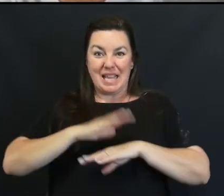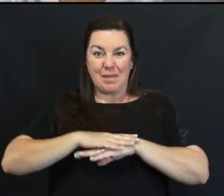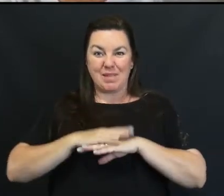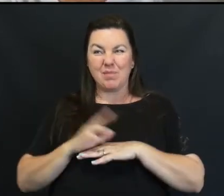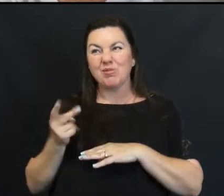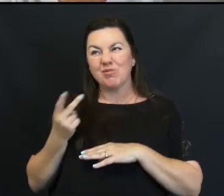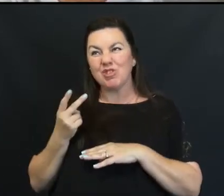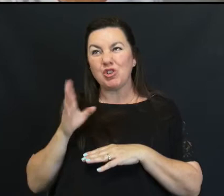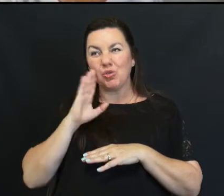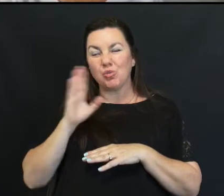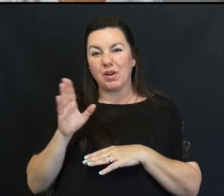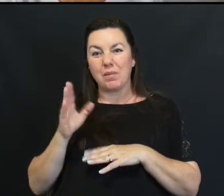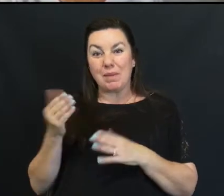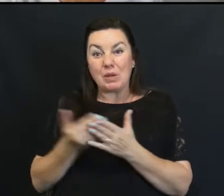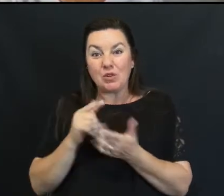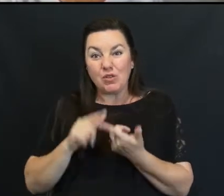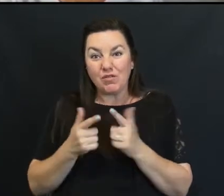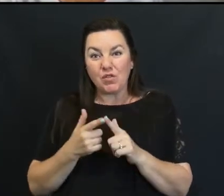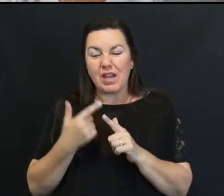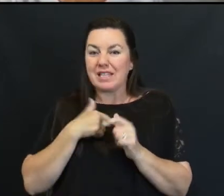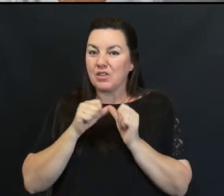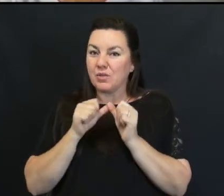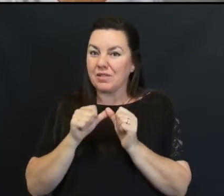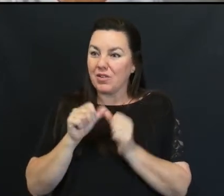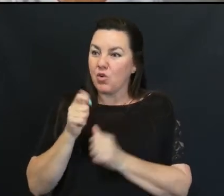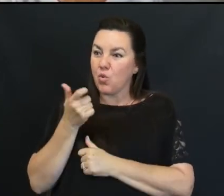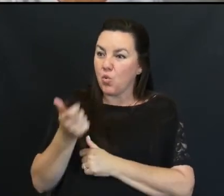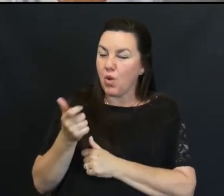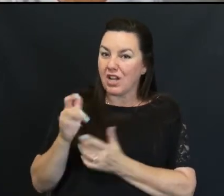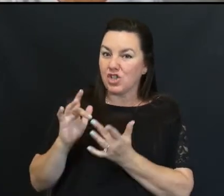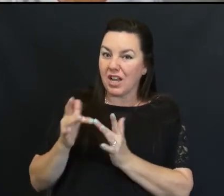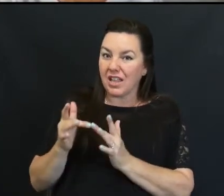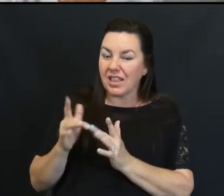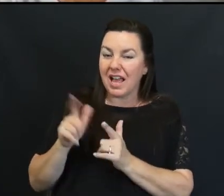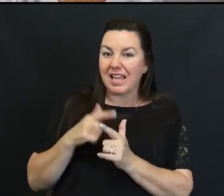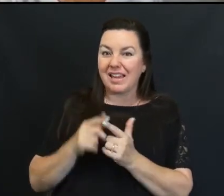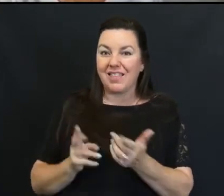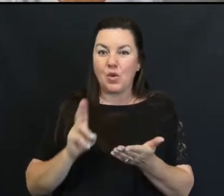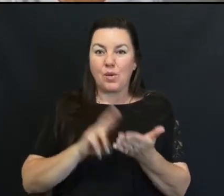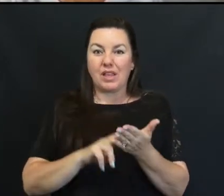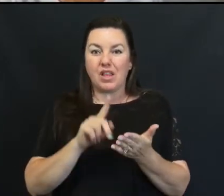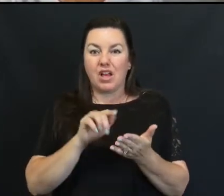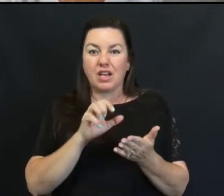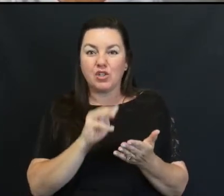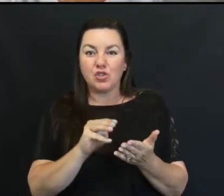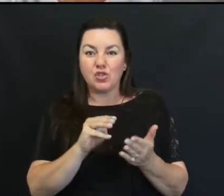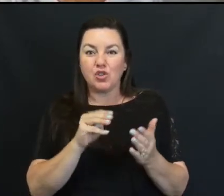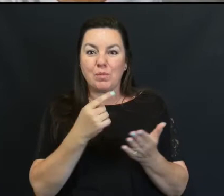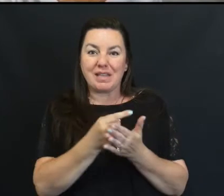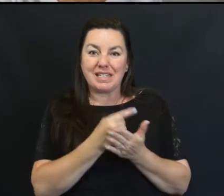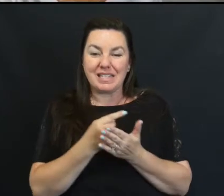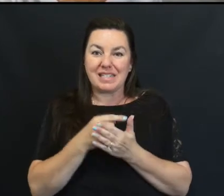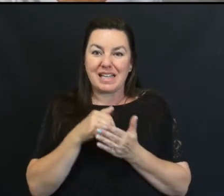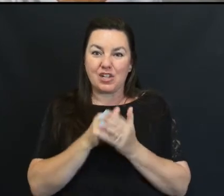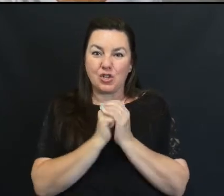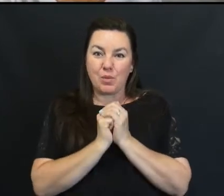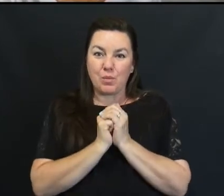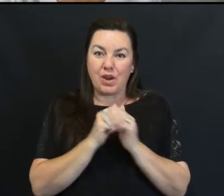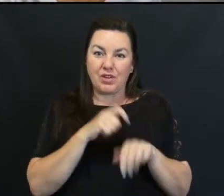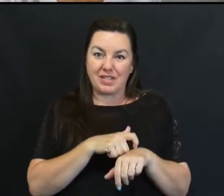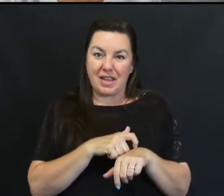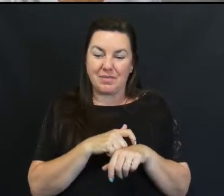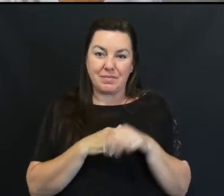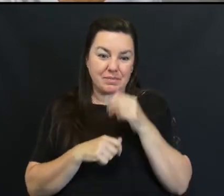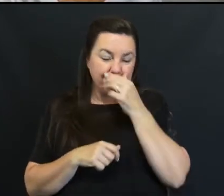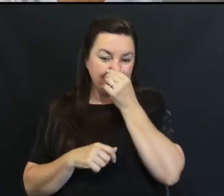two We have been Disciplined about Watching the study Online and then We log on to Zoom And we do our Discussion and our Prayer time